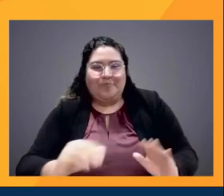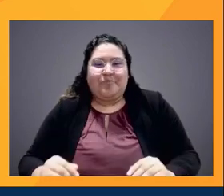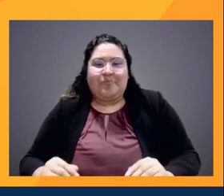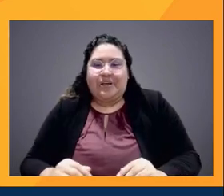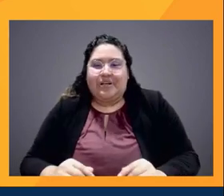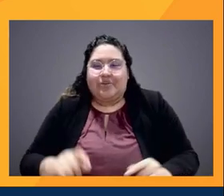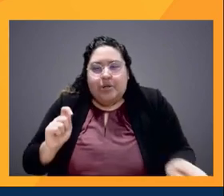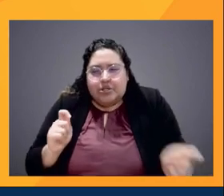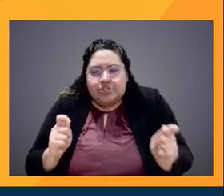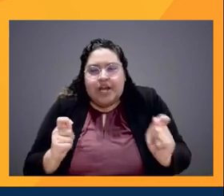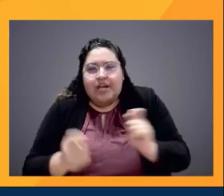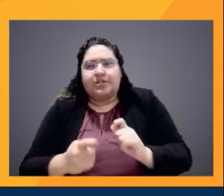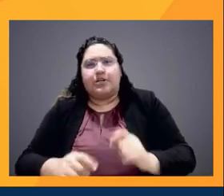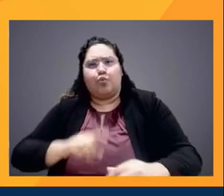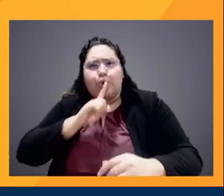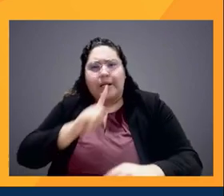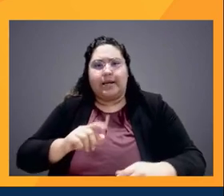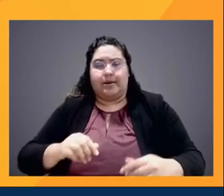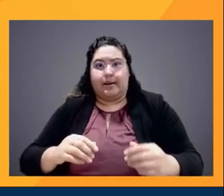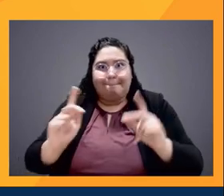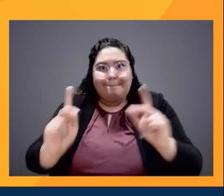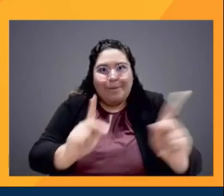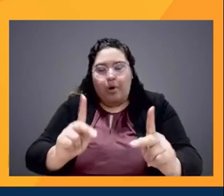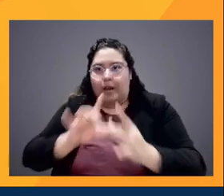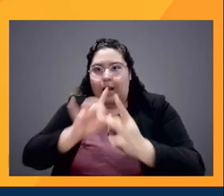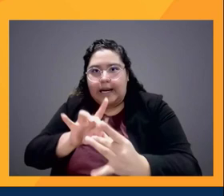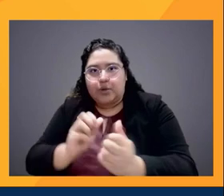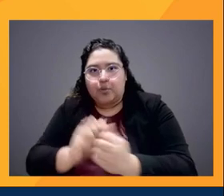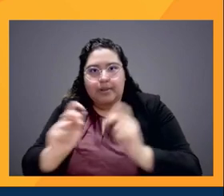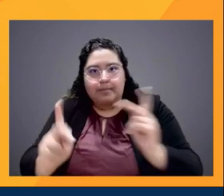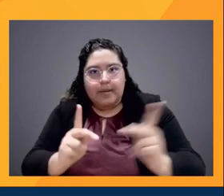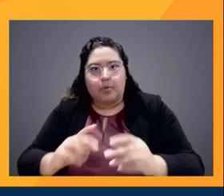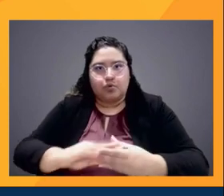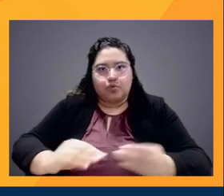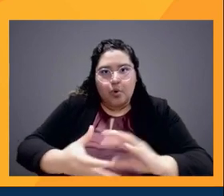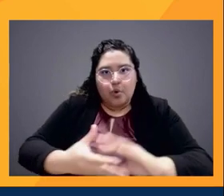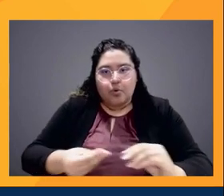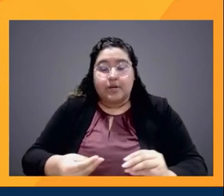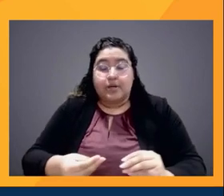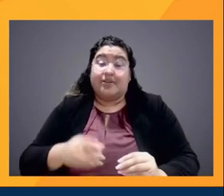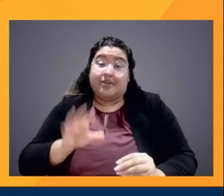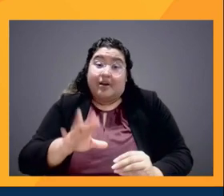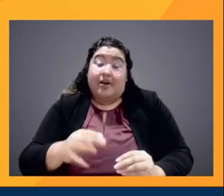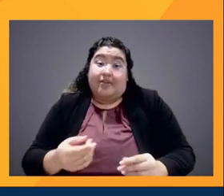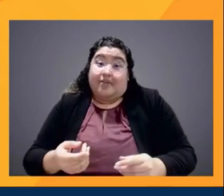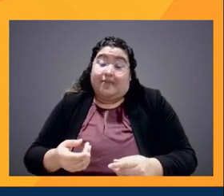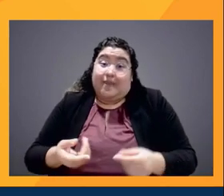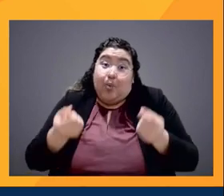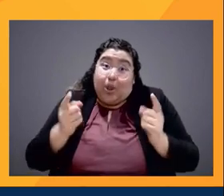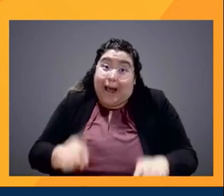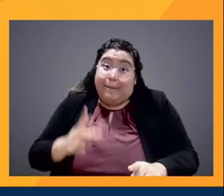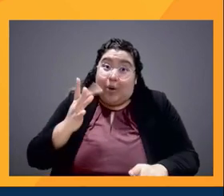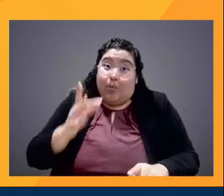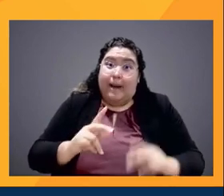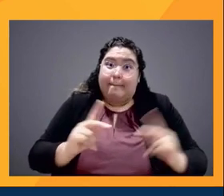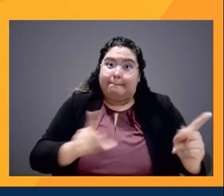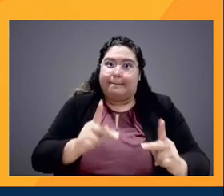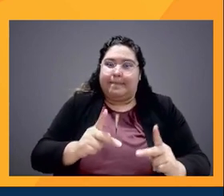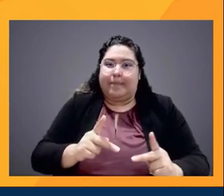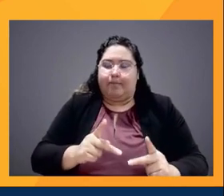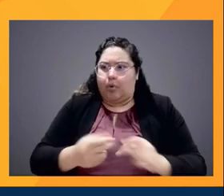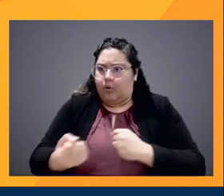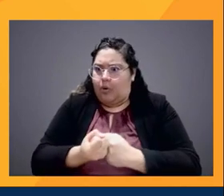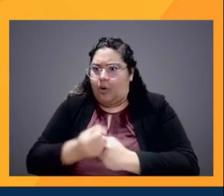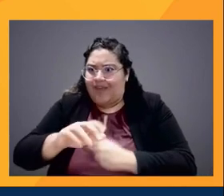you're going to see that more later on, the pressure will come because the audiences will push for it. And they'll say, this is the kind of content I like. And we have all kinds of algorithms